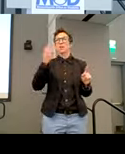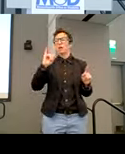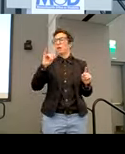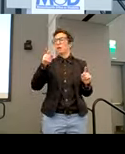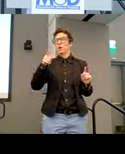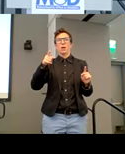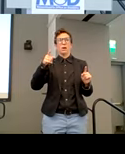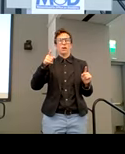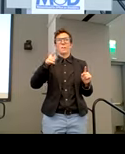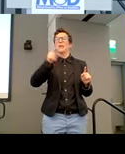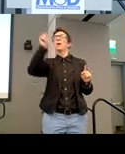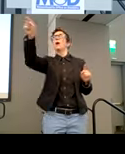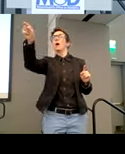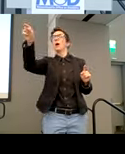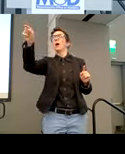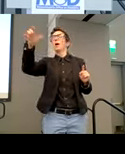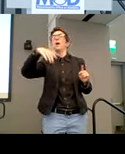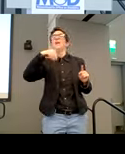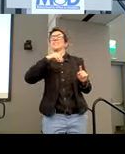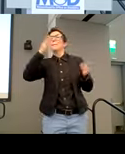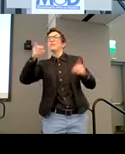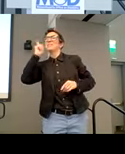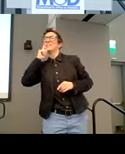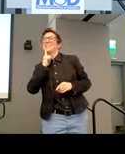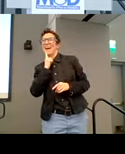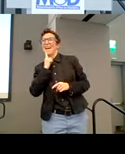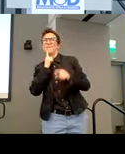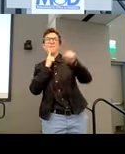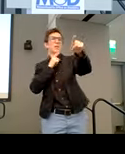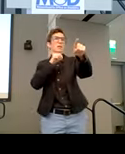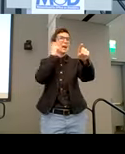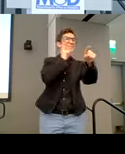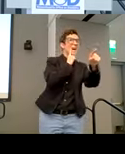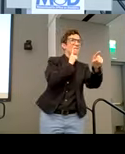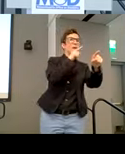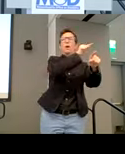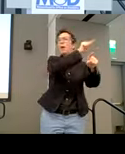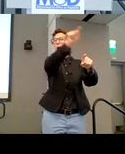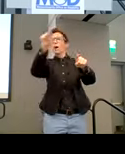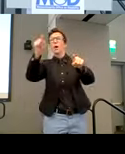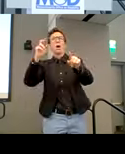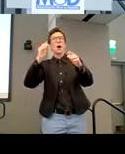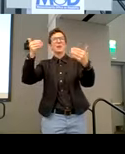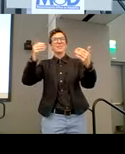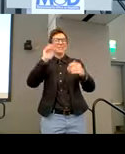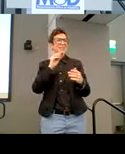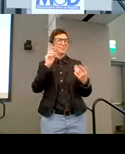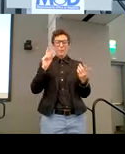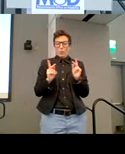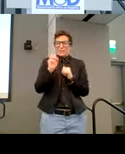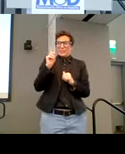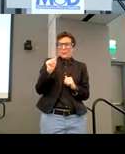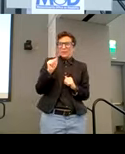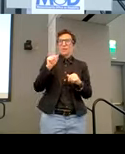less likely the other person who's not deaf is going to send out a video without captions. Hiring disabled people, being transparent,